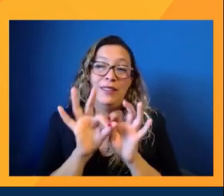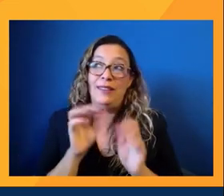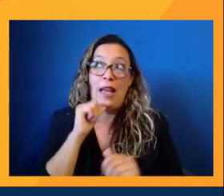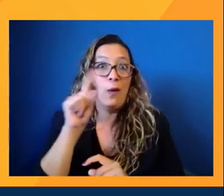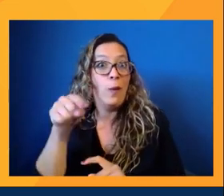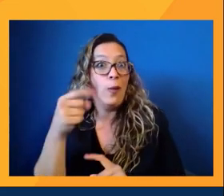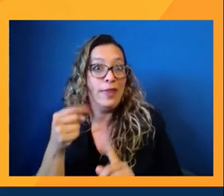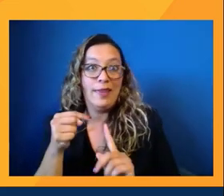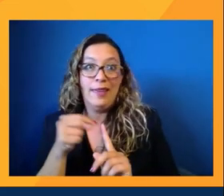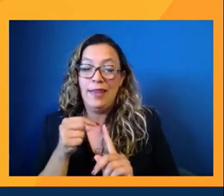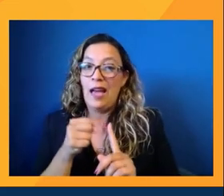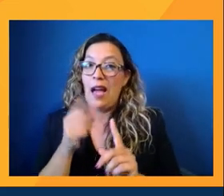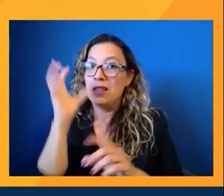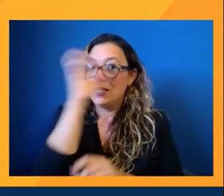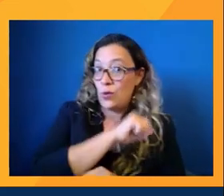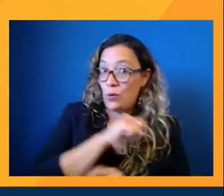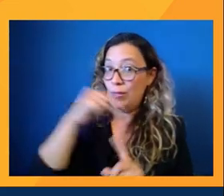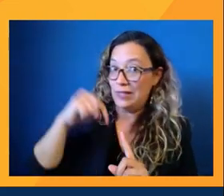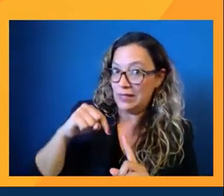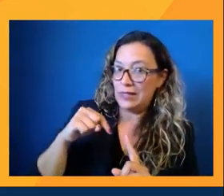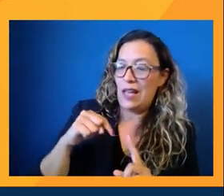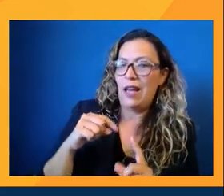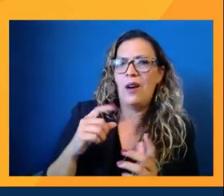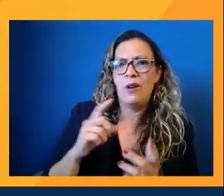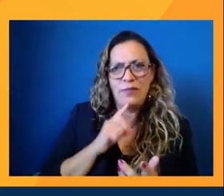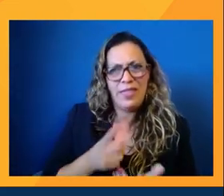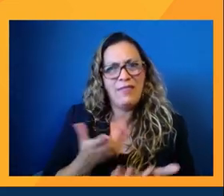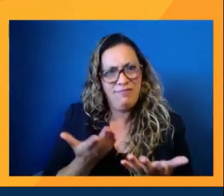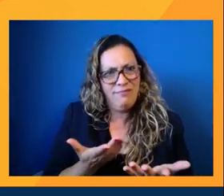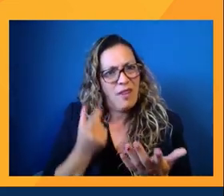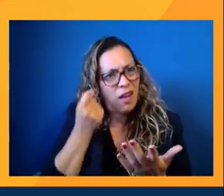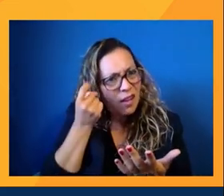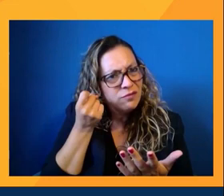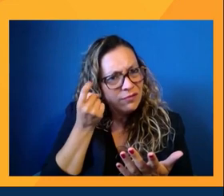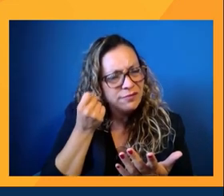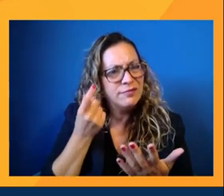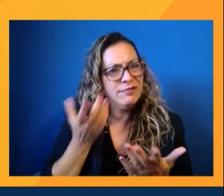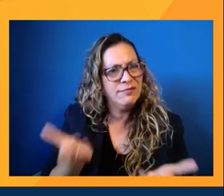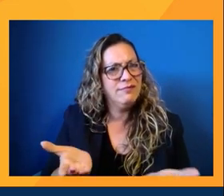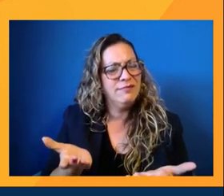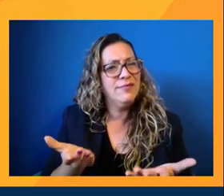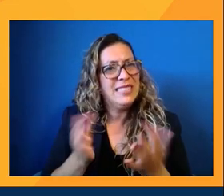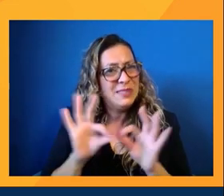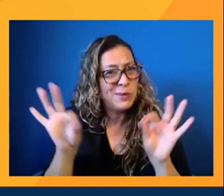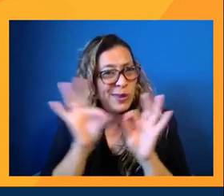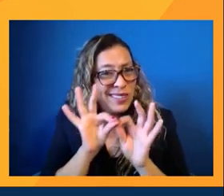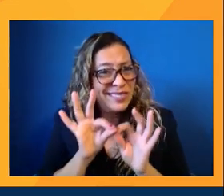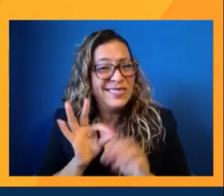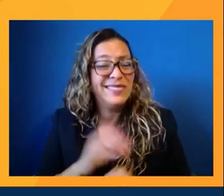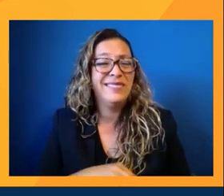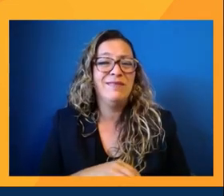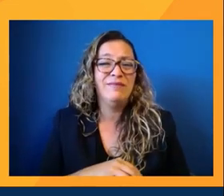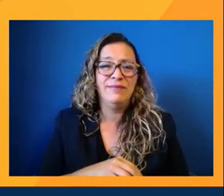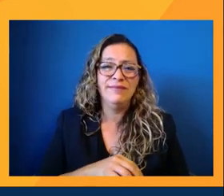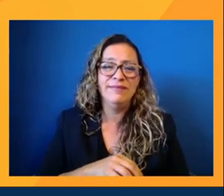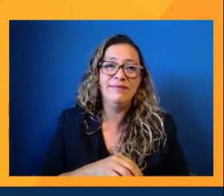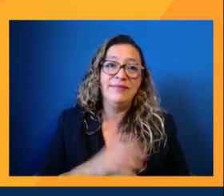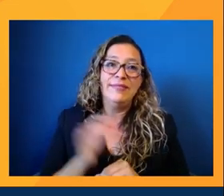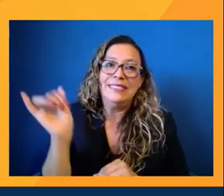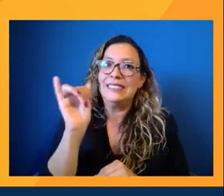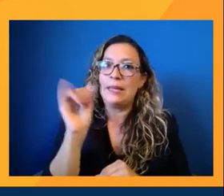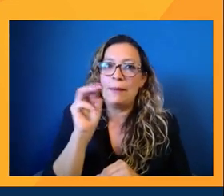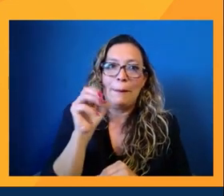assume that this is how it is. It's, it's, it's understanding that it matters and that, like Manny said,